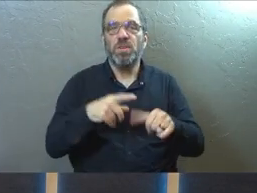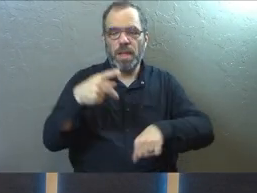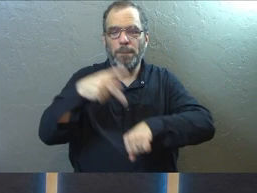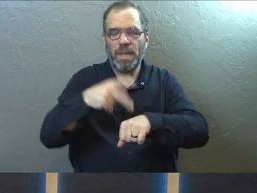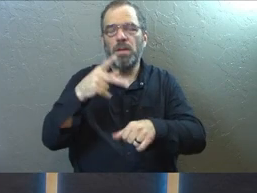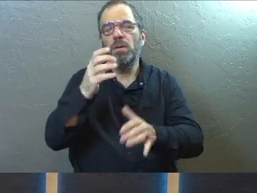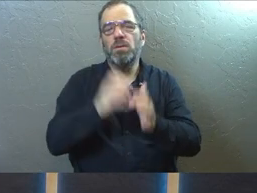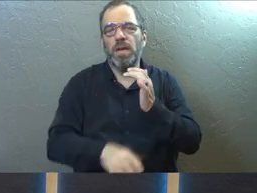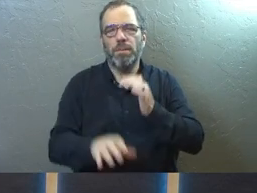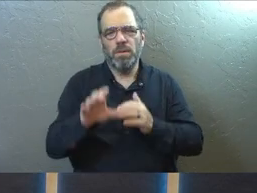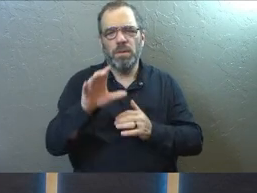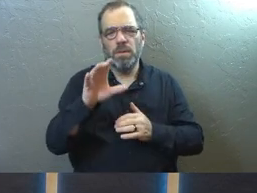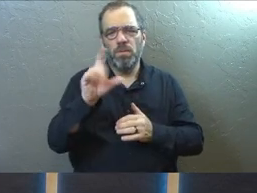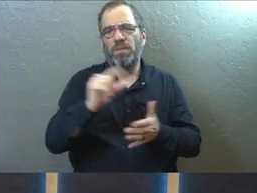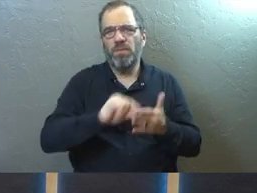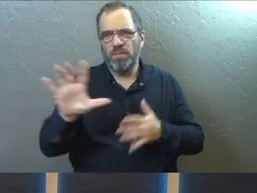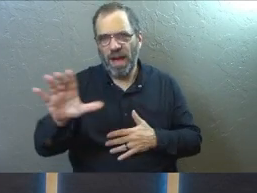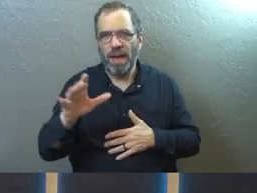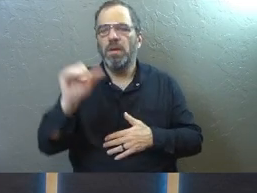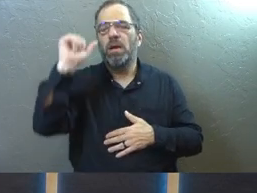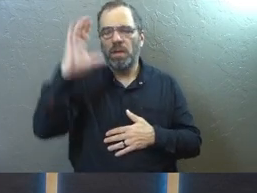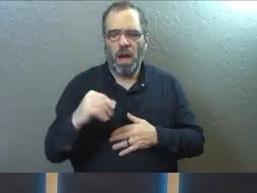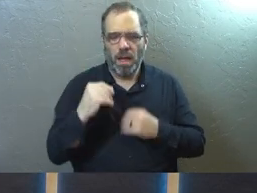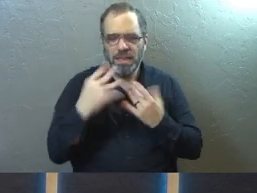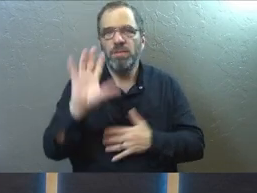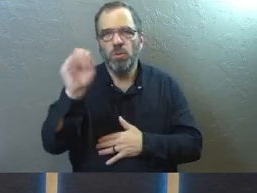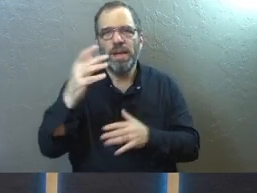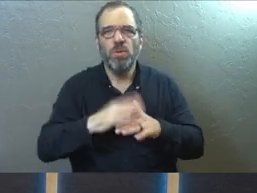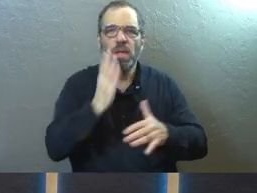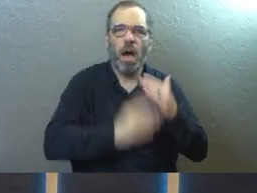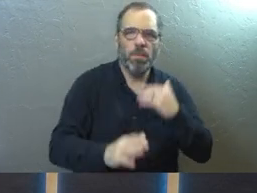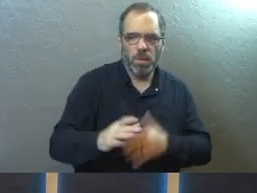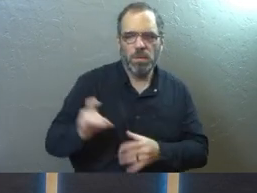5, 5 says God opposes the proud but gives grace to the humble.